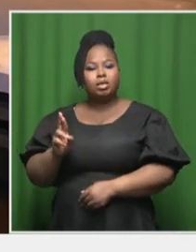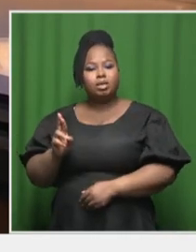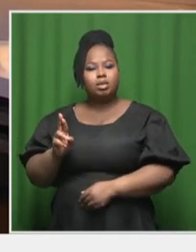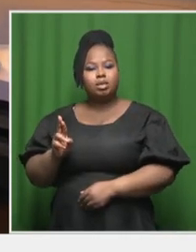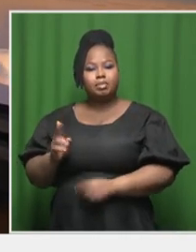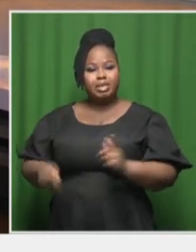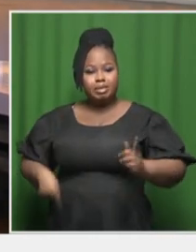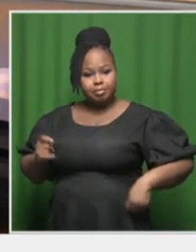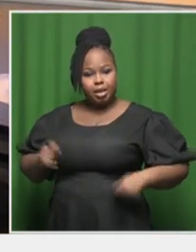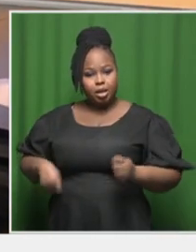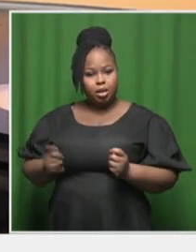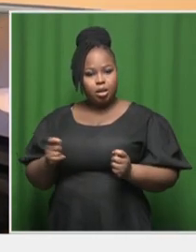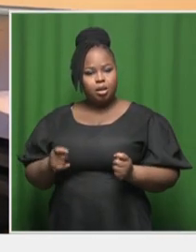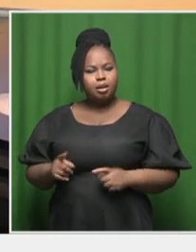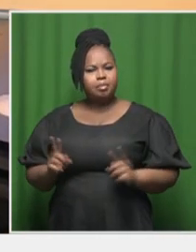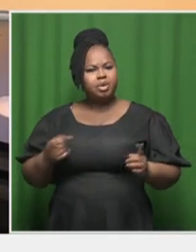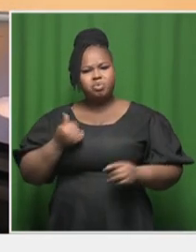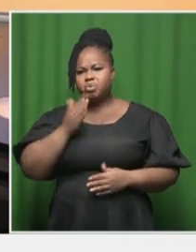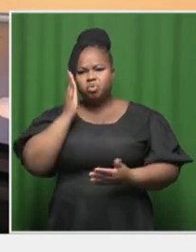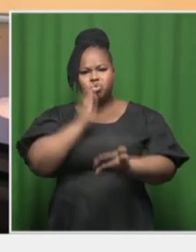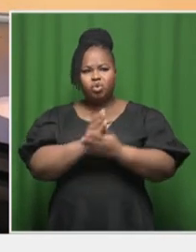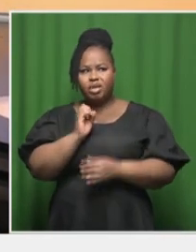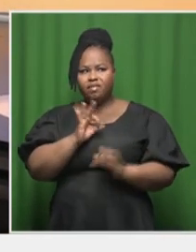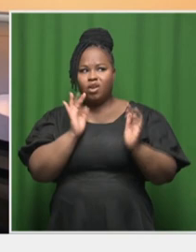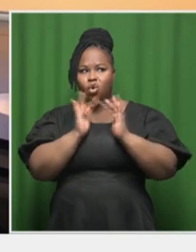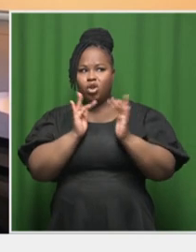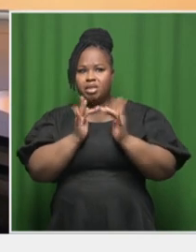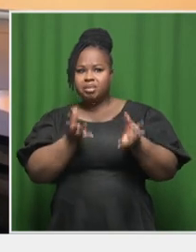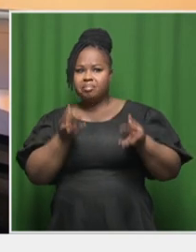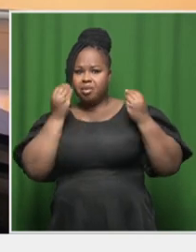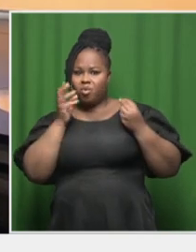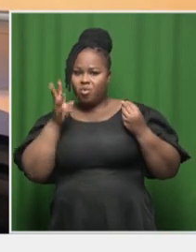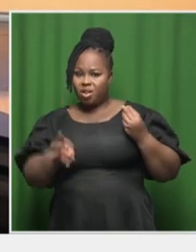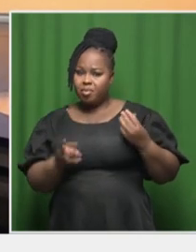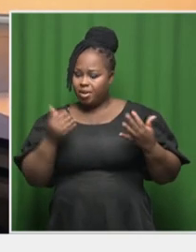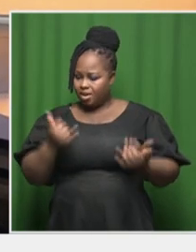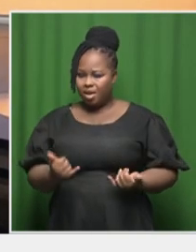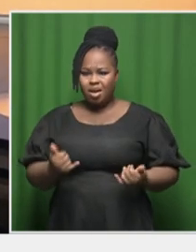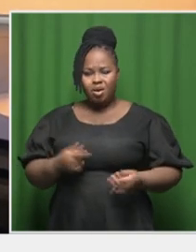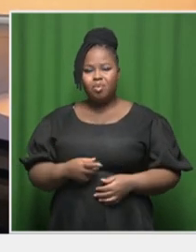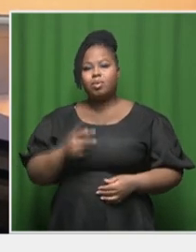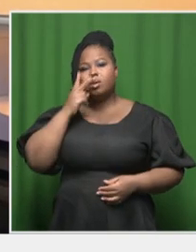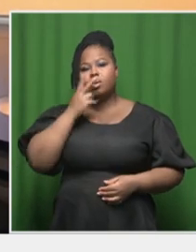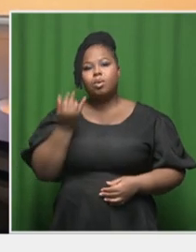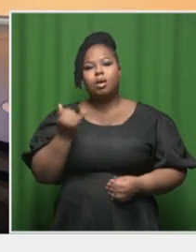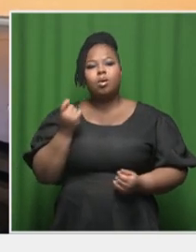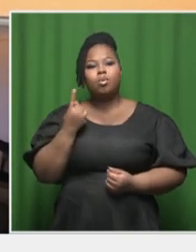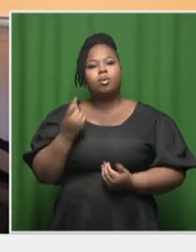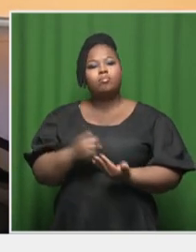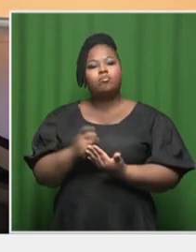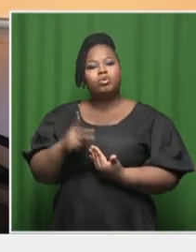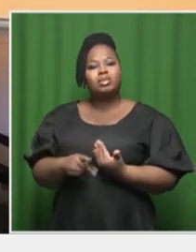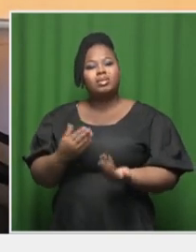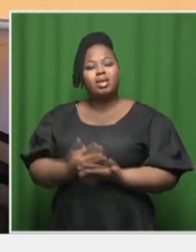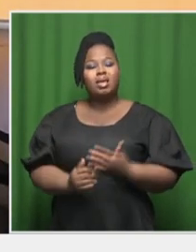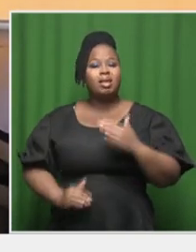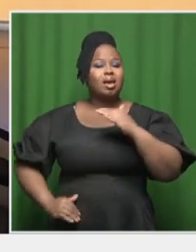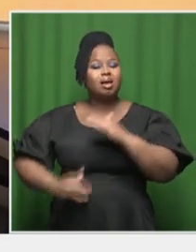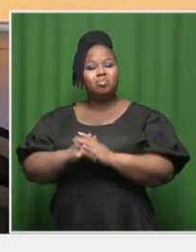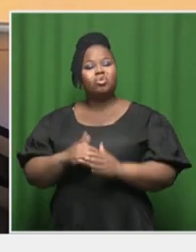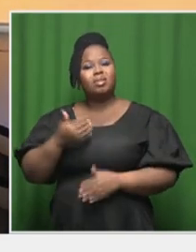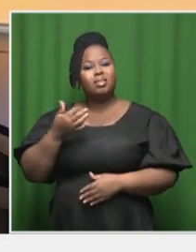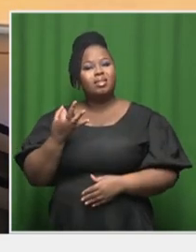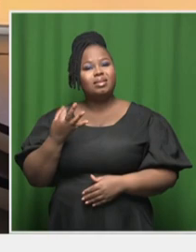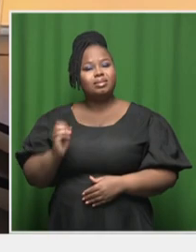connection. Now, with all of these changes, the money that it's looking like is that a project could cost up to 30 million